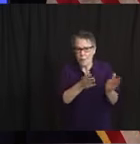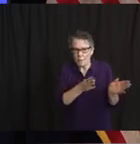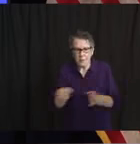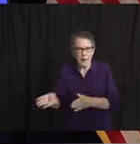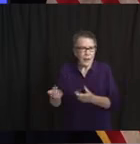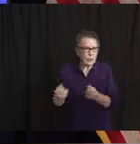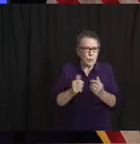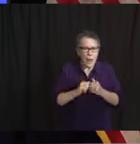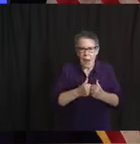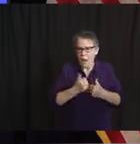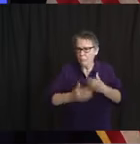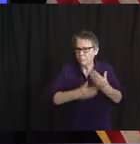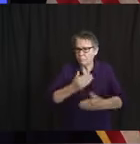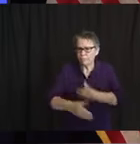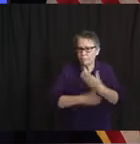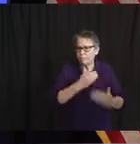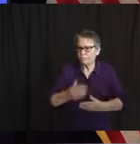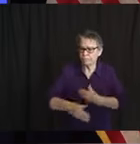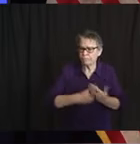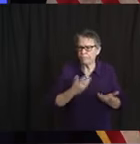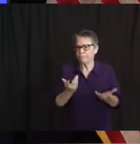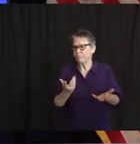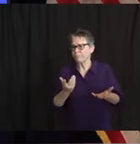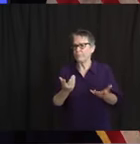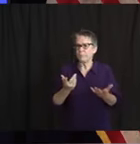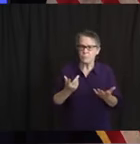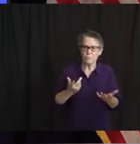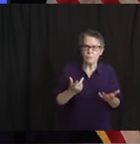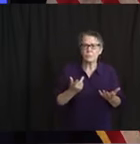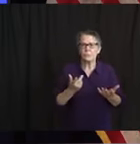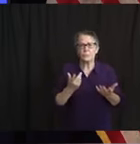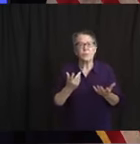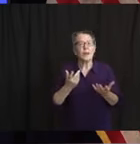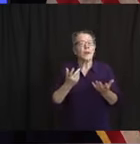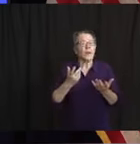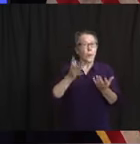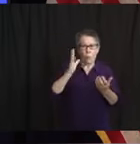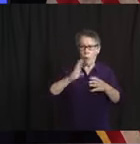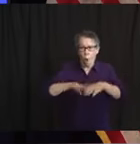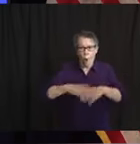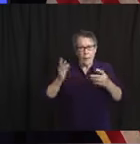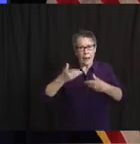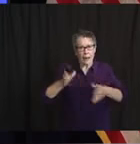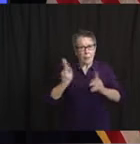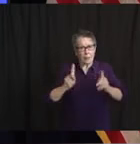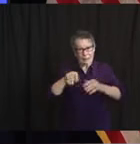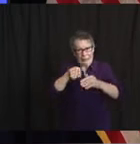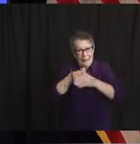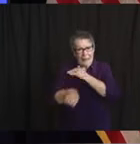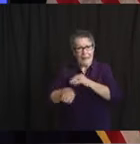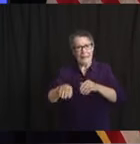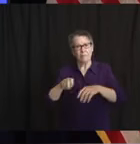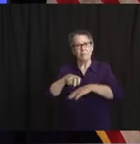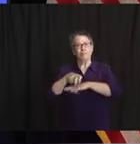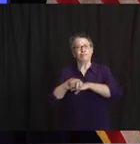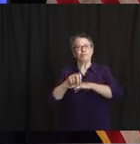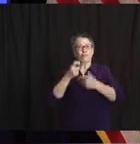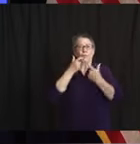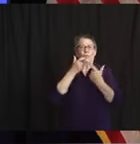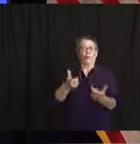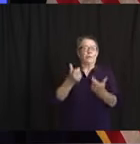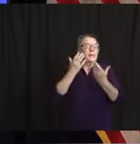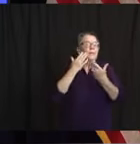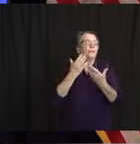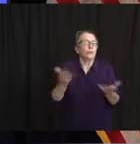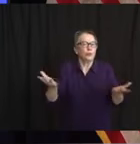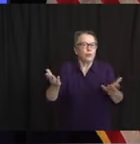degree of communication with them. I haven't seen the Somerset County plan. I was asked about the